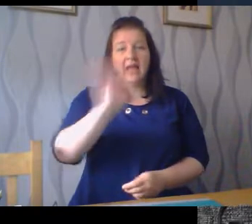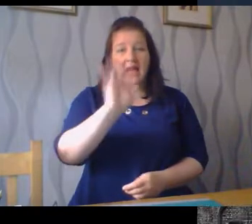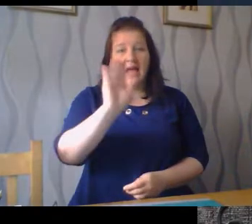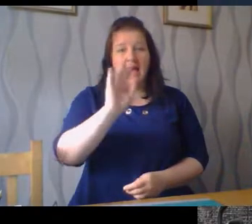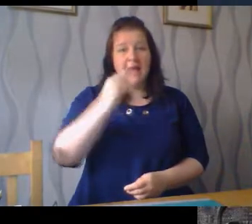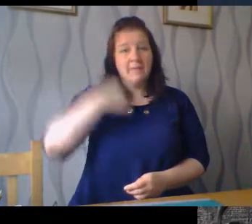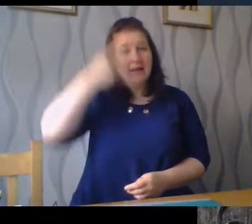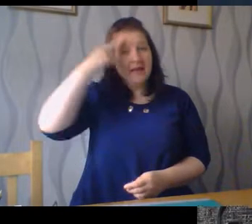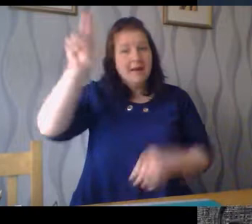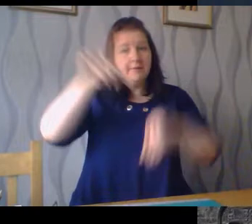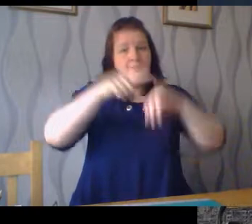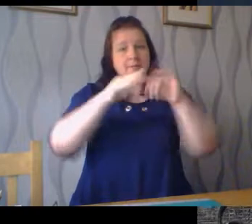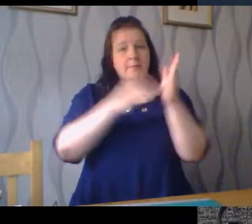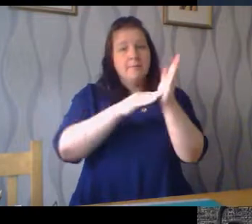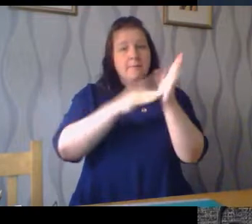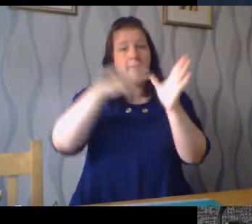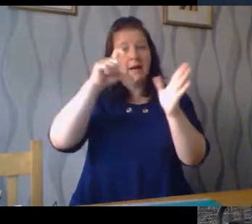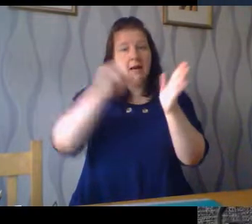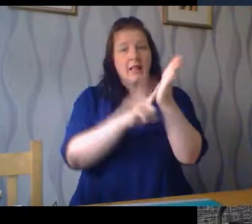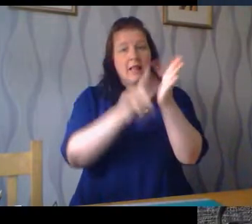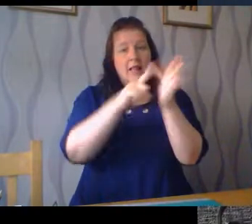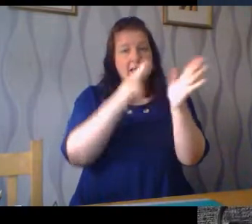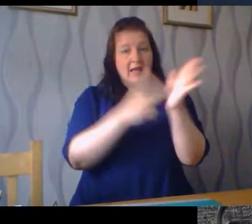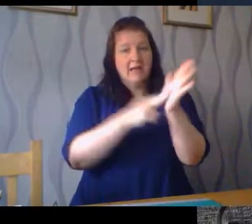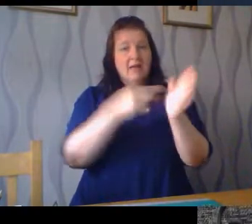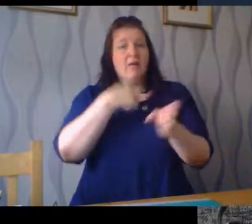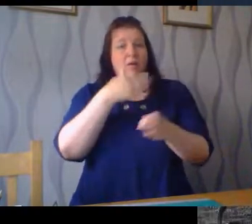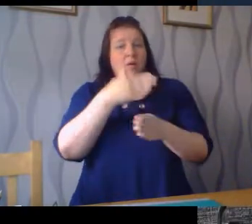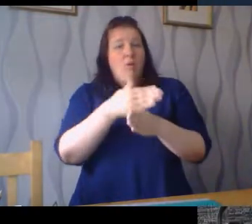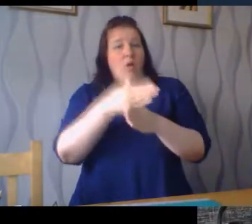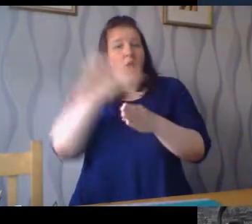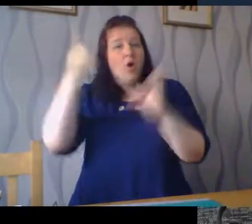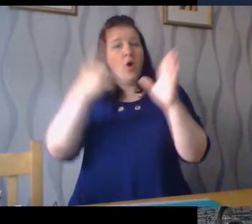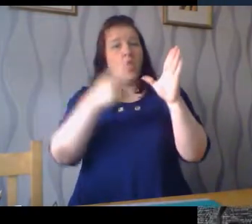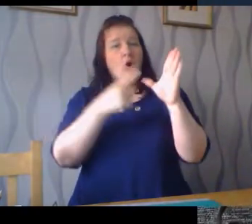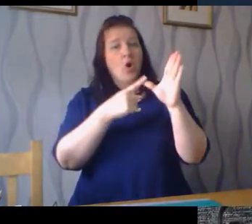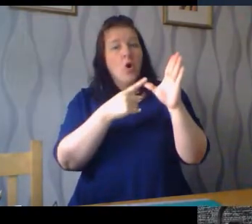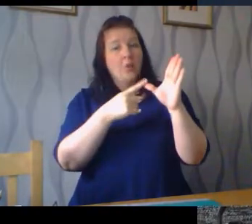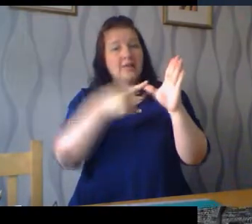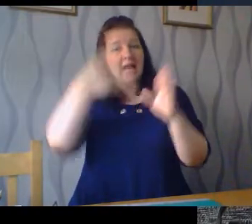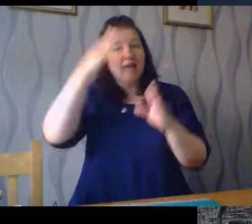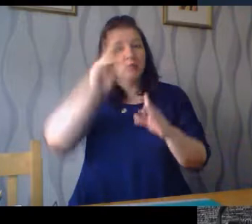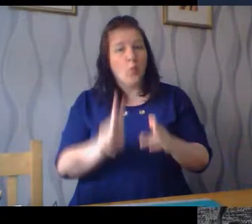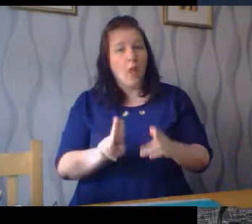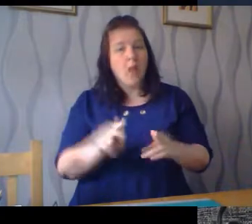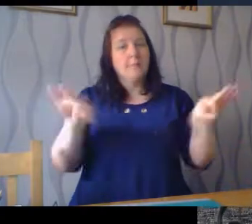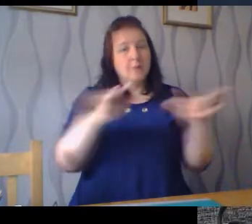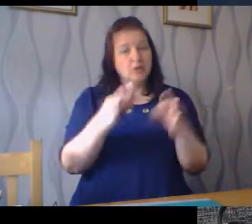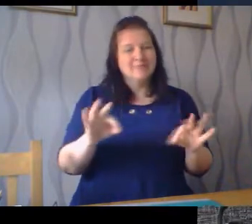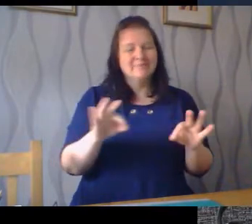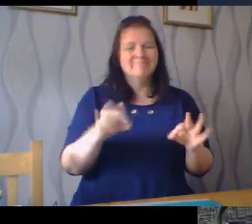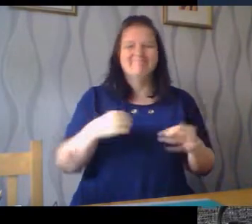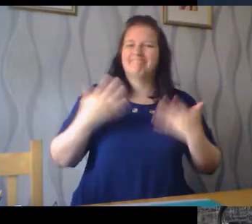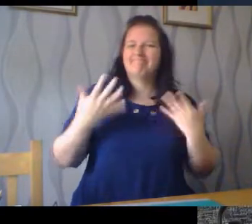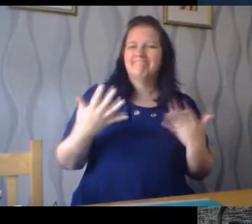Hi everyone, my name is Mrs McLean and I'm one of your music teachers at Offmeetie High School. I'm really sorry I'm not getting the chance to meet you in person but I